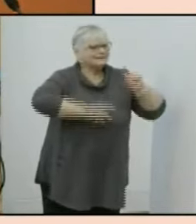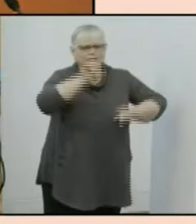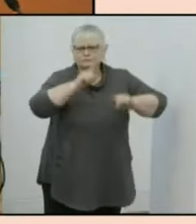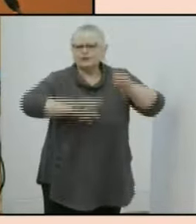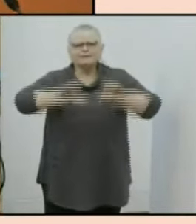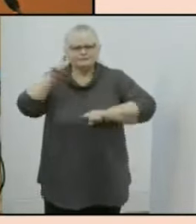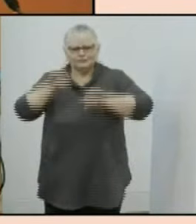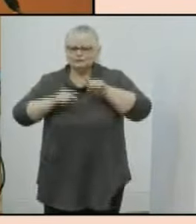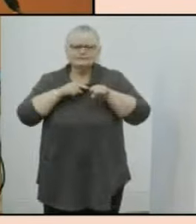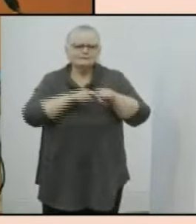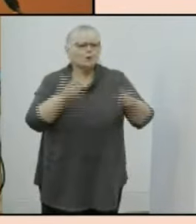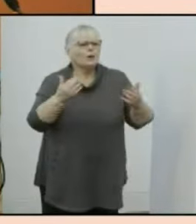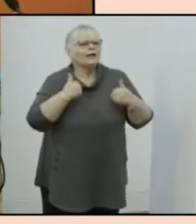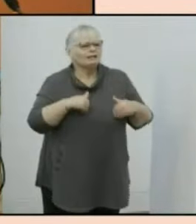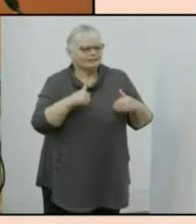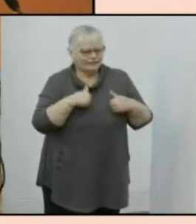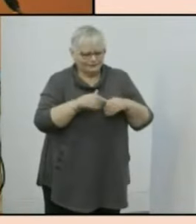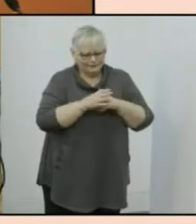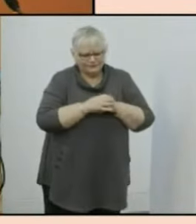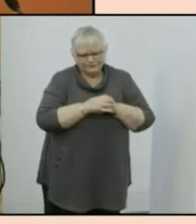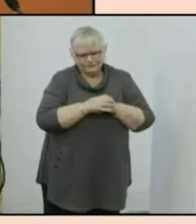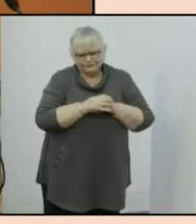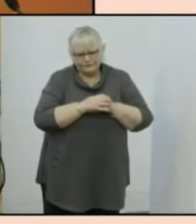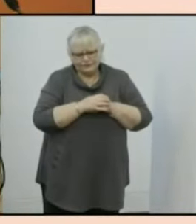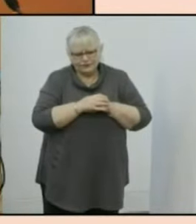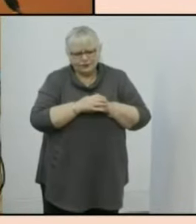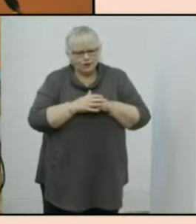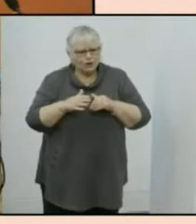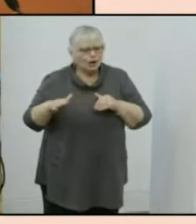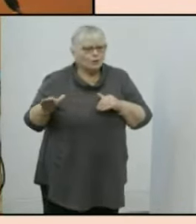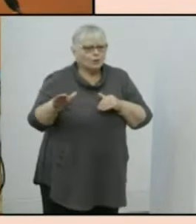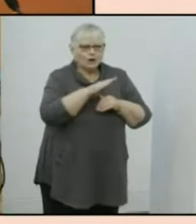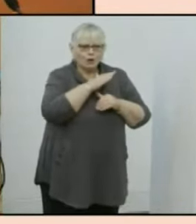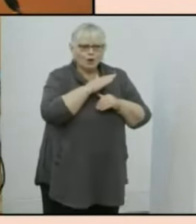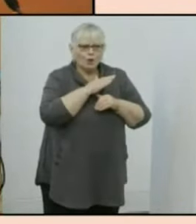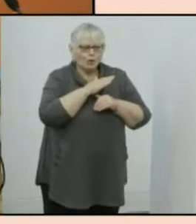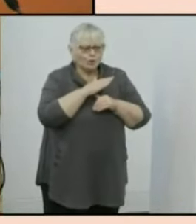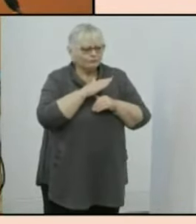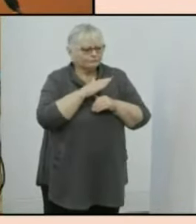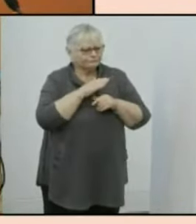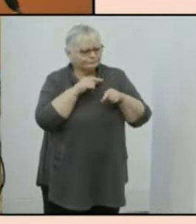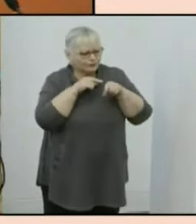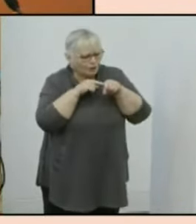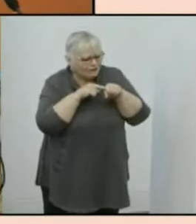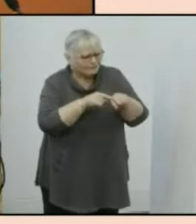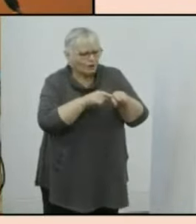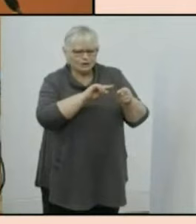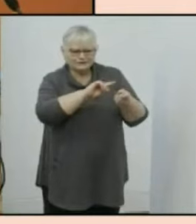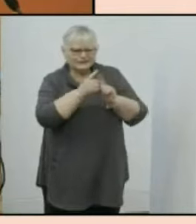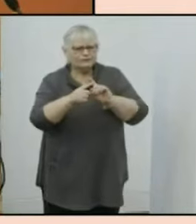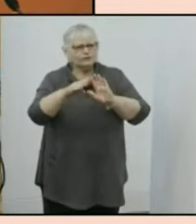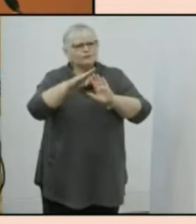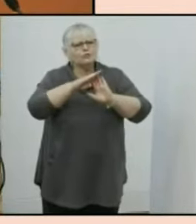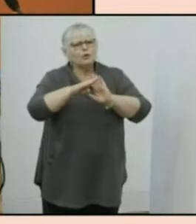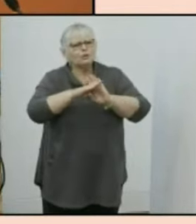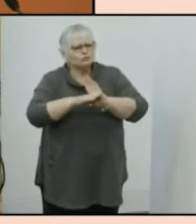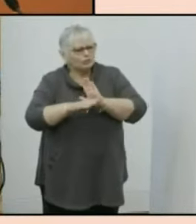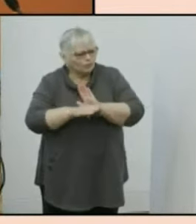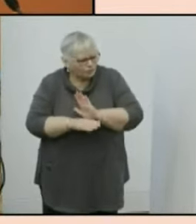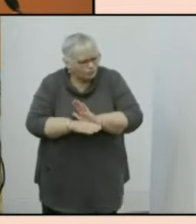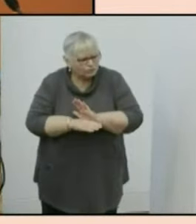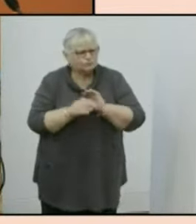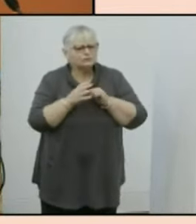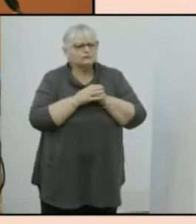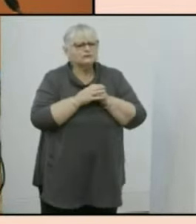um we all live by different forms of uh bureaucracy I suppose you'd call it